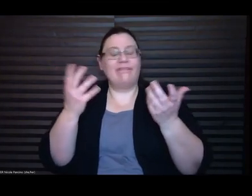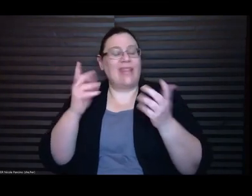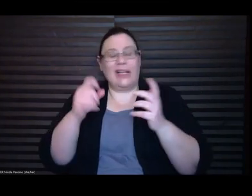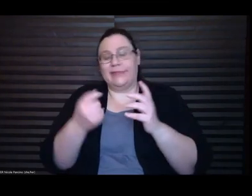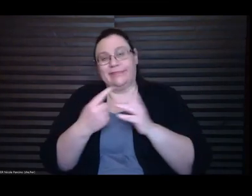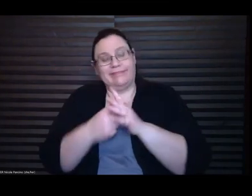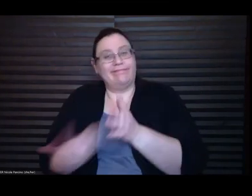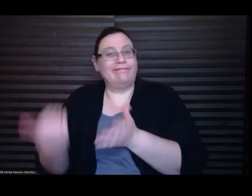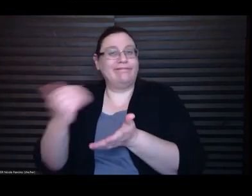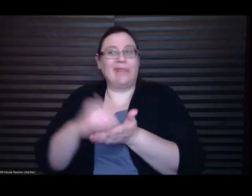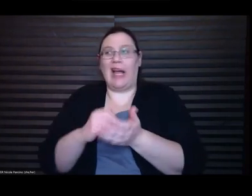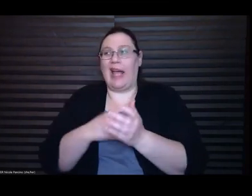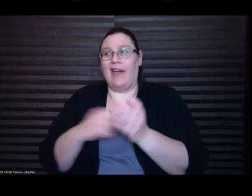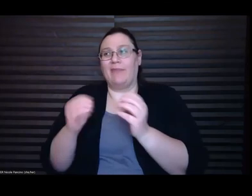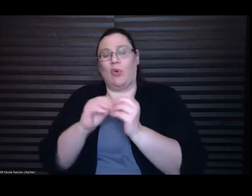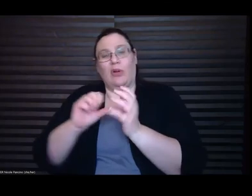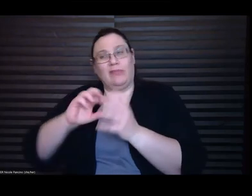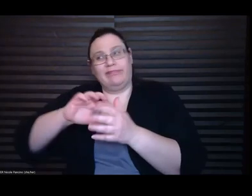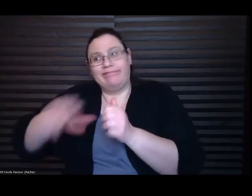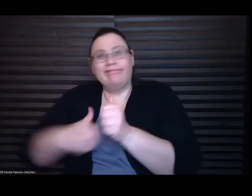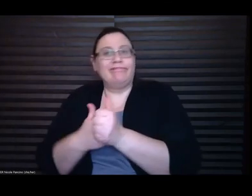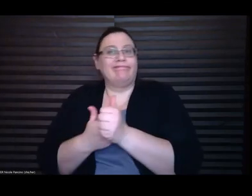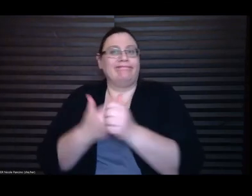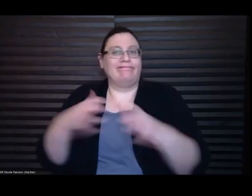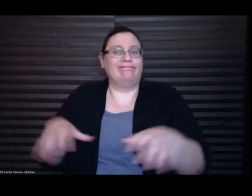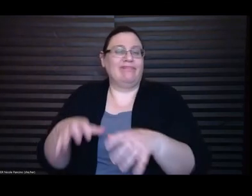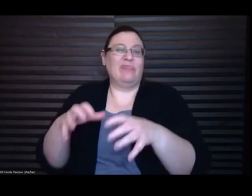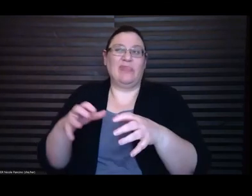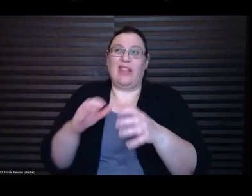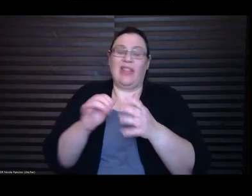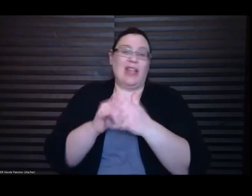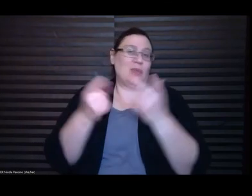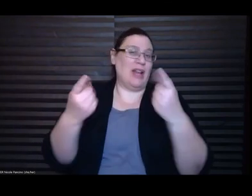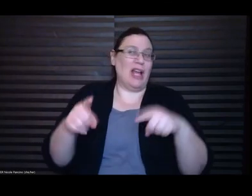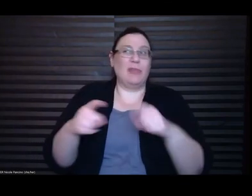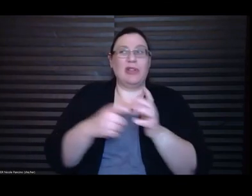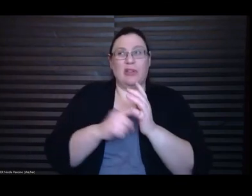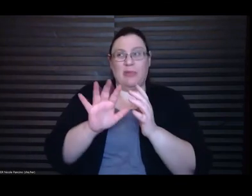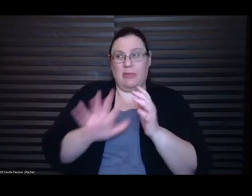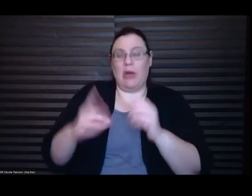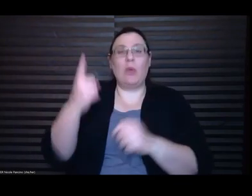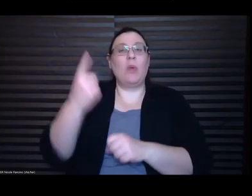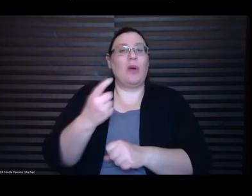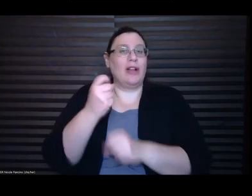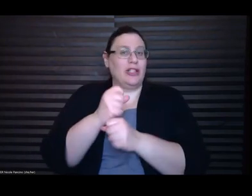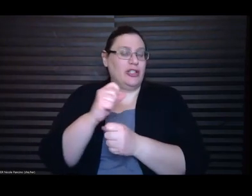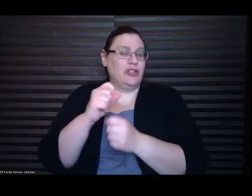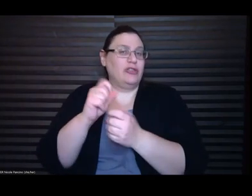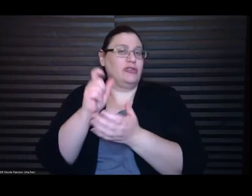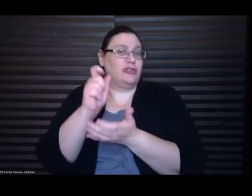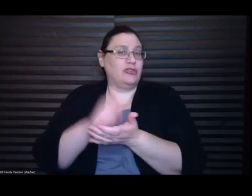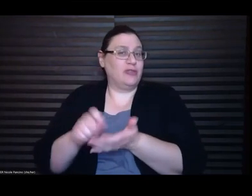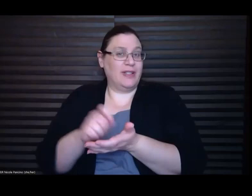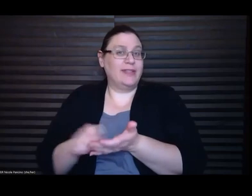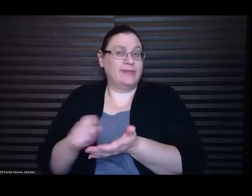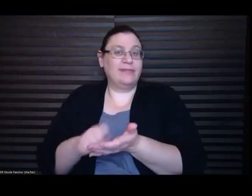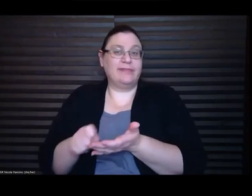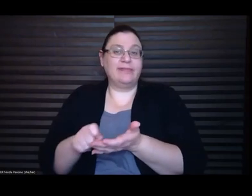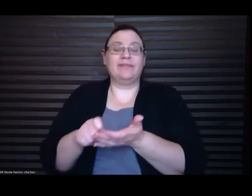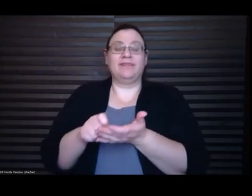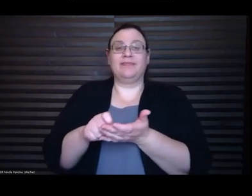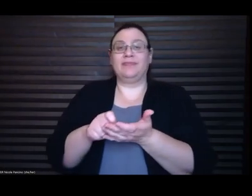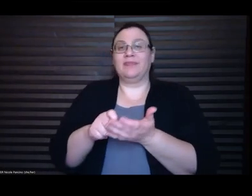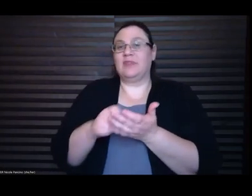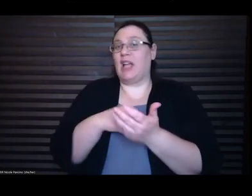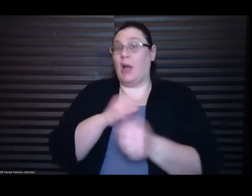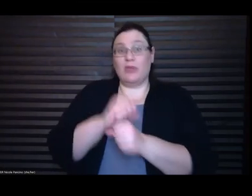a year to write. And I was working full-time while I was in grad school, so I kind of